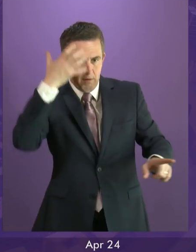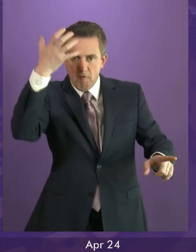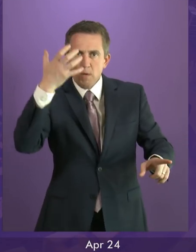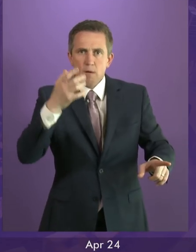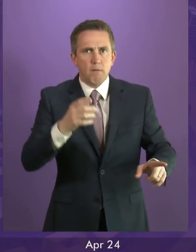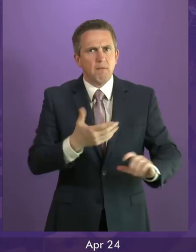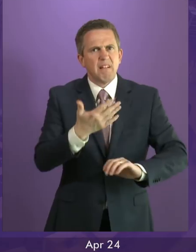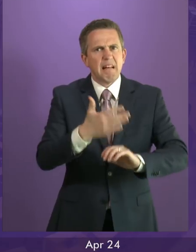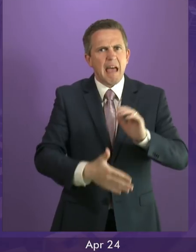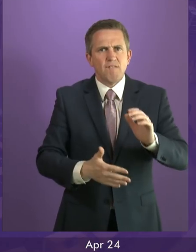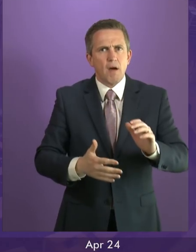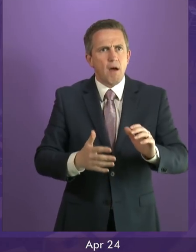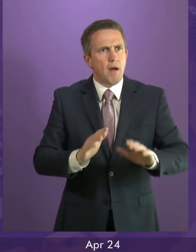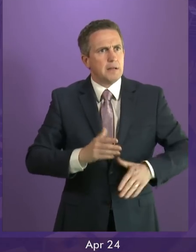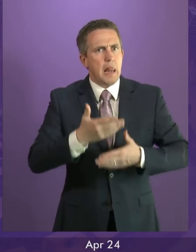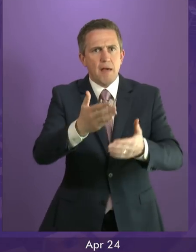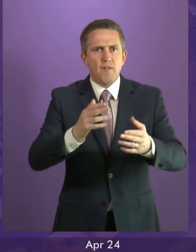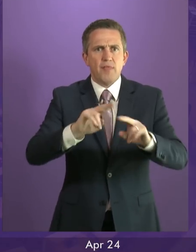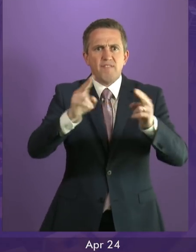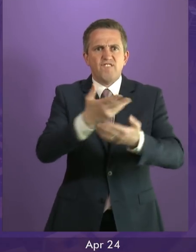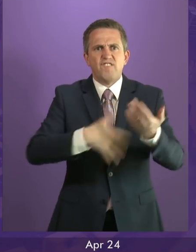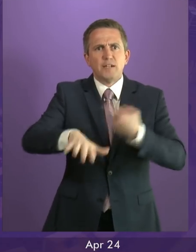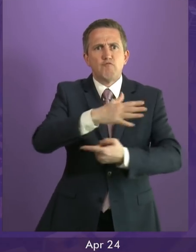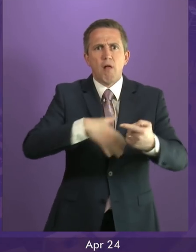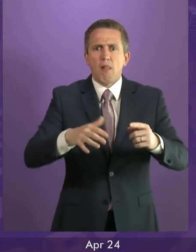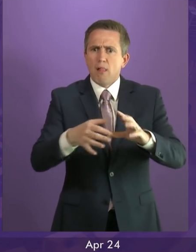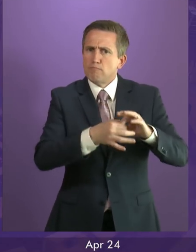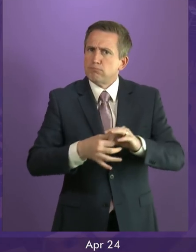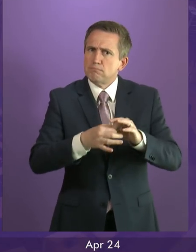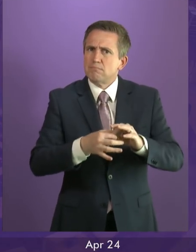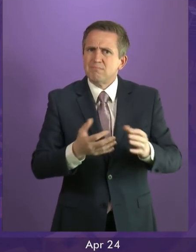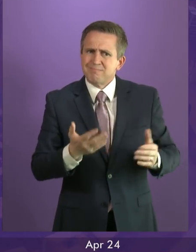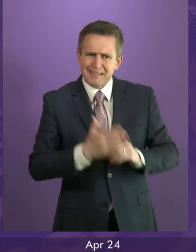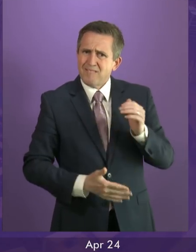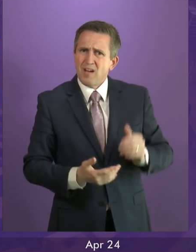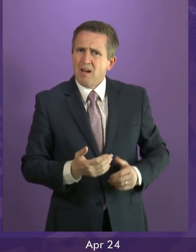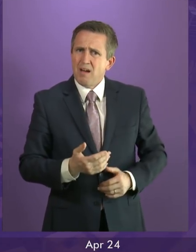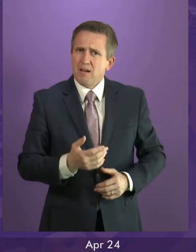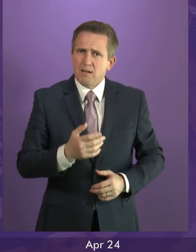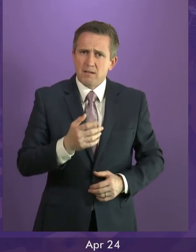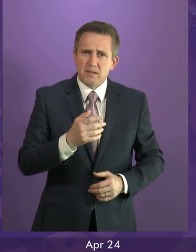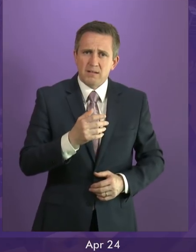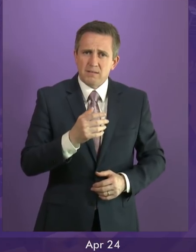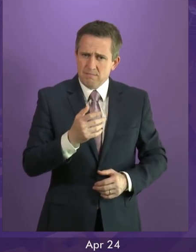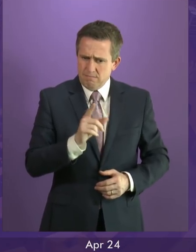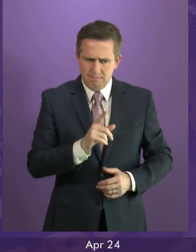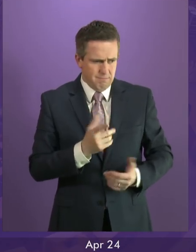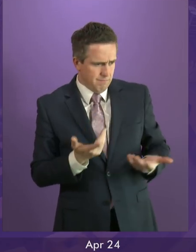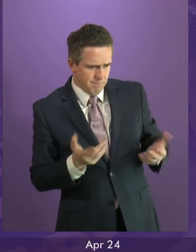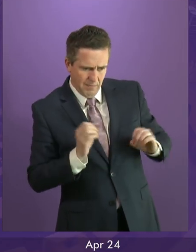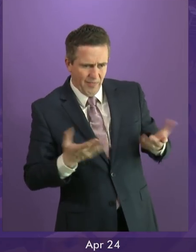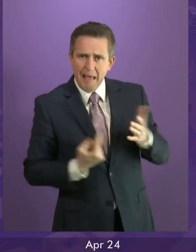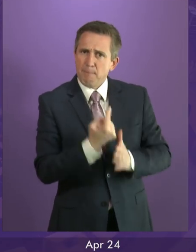didn't lift a finger to deliver the federal Britain that they claim to have backed.